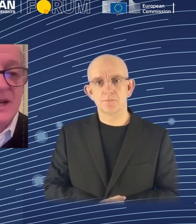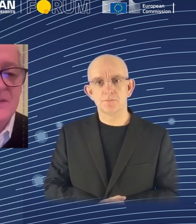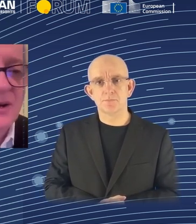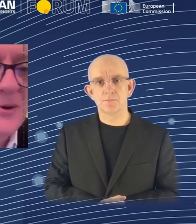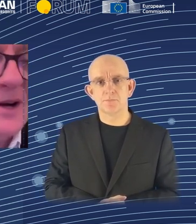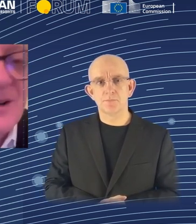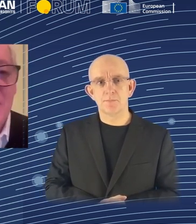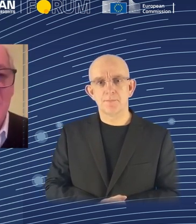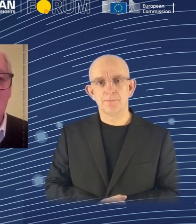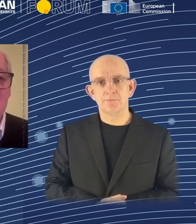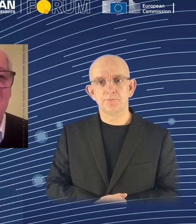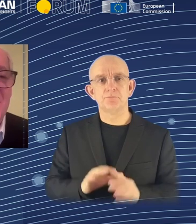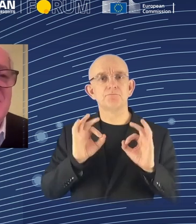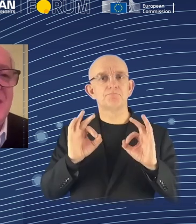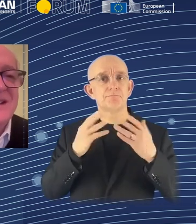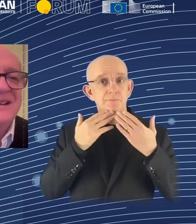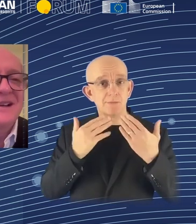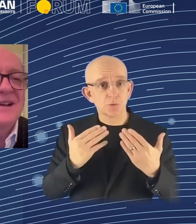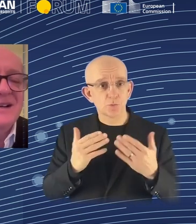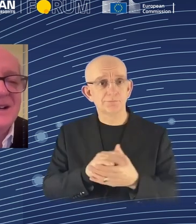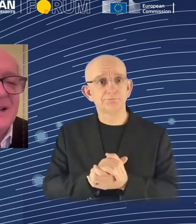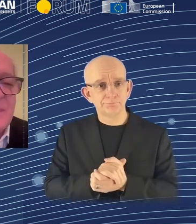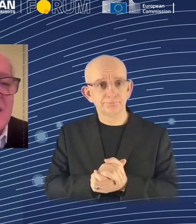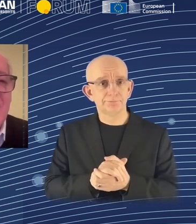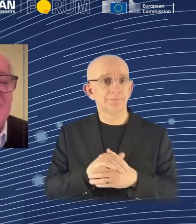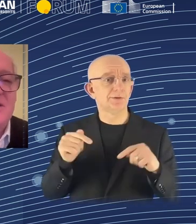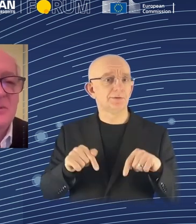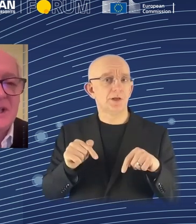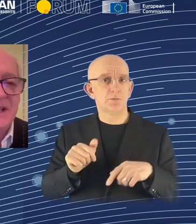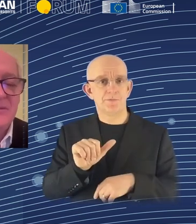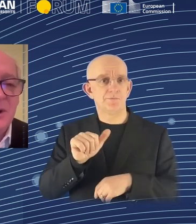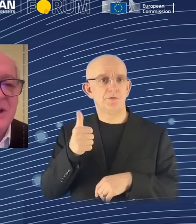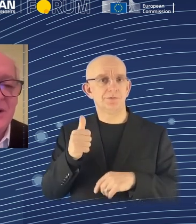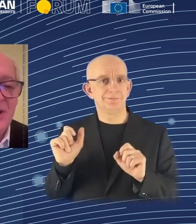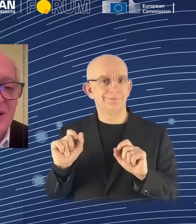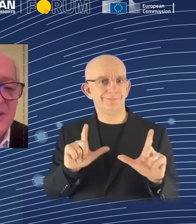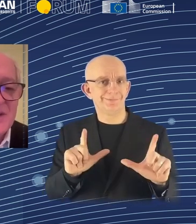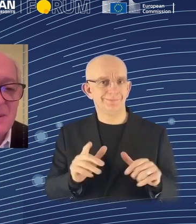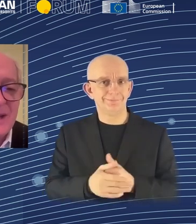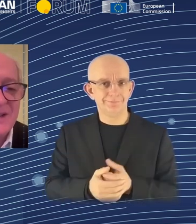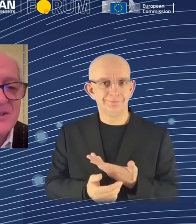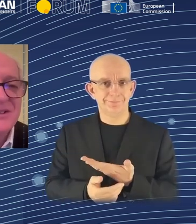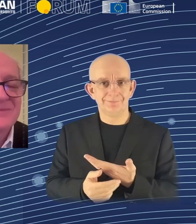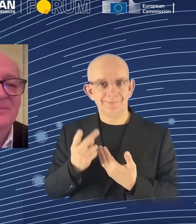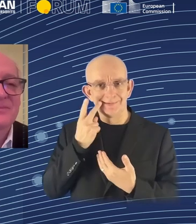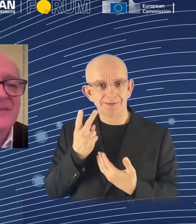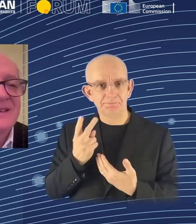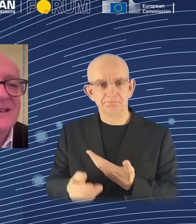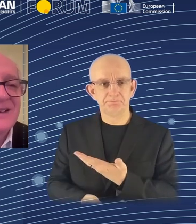Okay, so we can move to the first slide. I just want to get everybody on the same page.